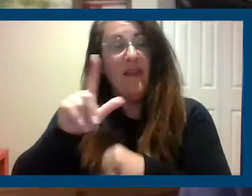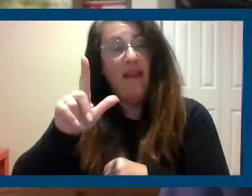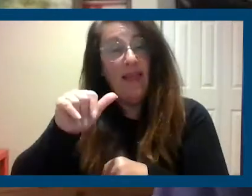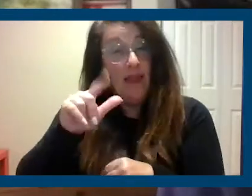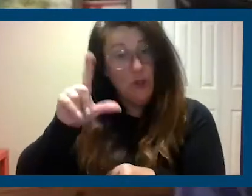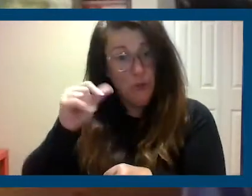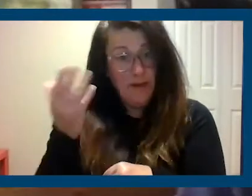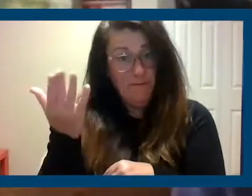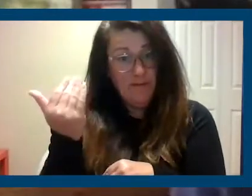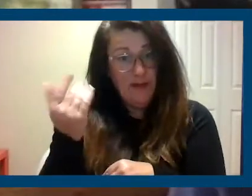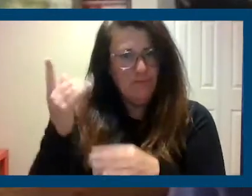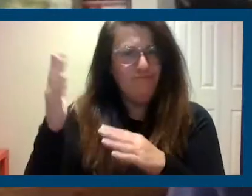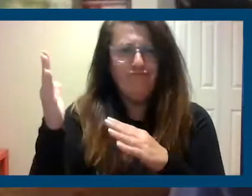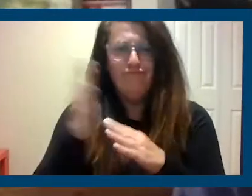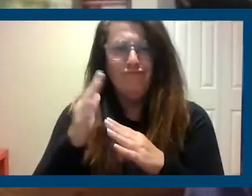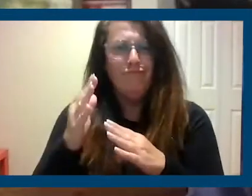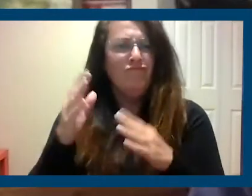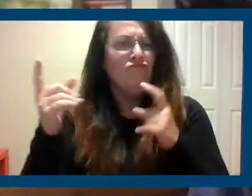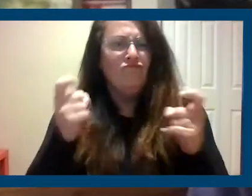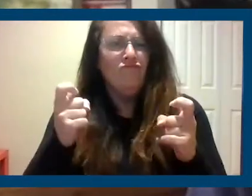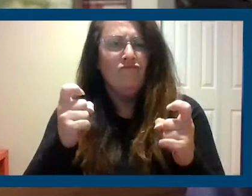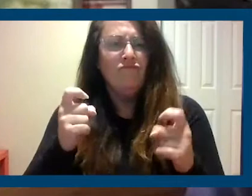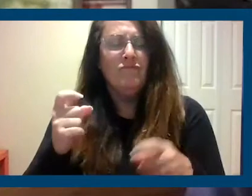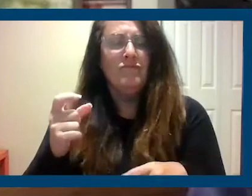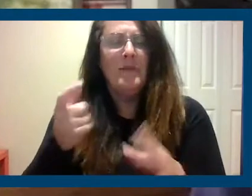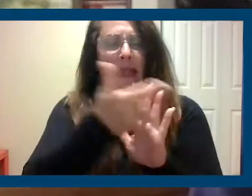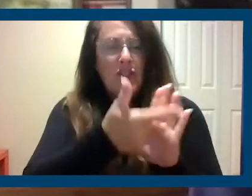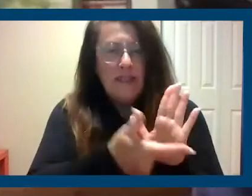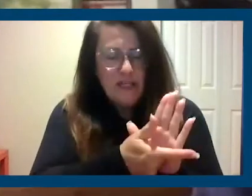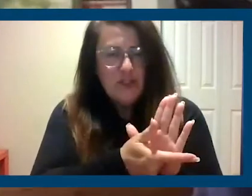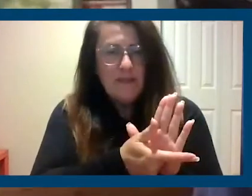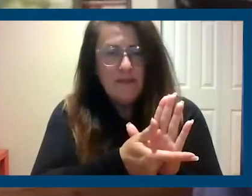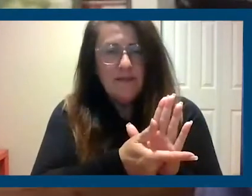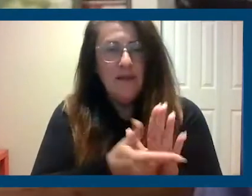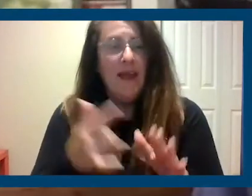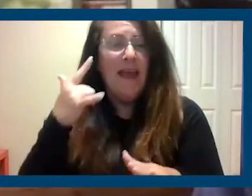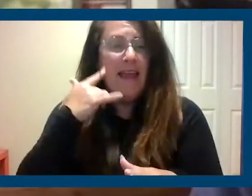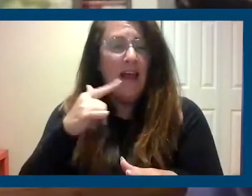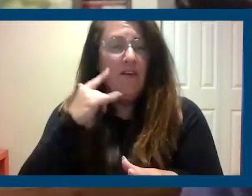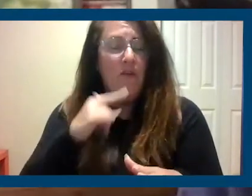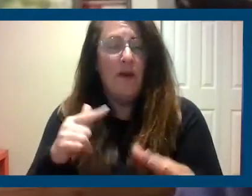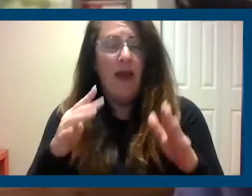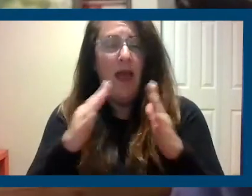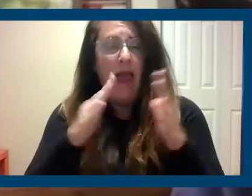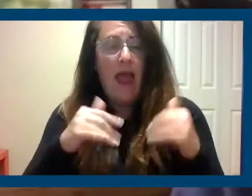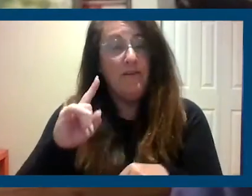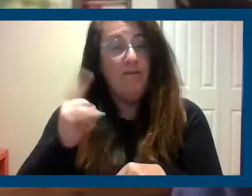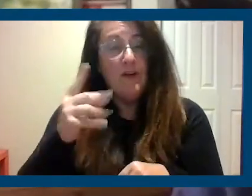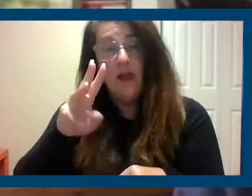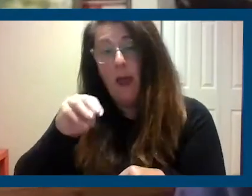she spearheaded legislation that placed California on a housing-first model